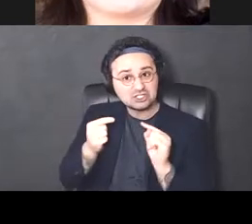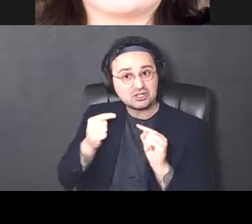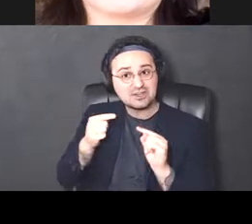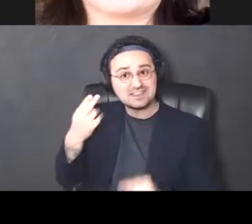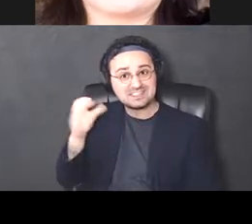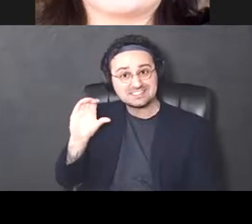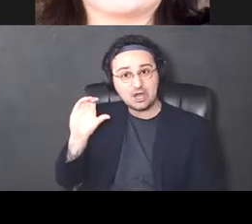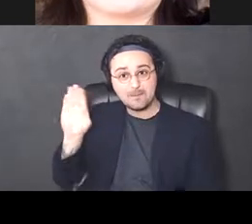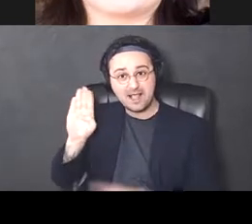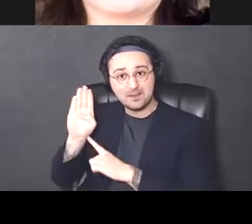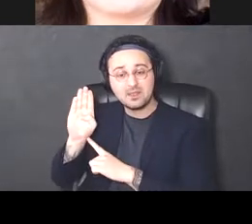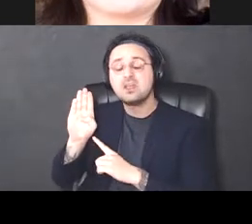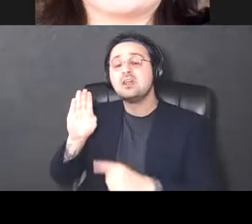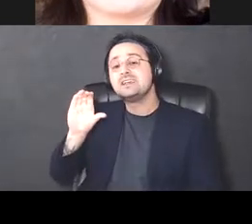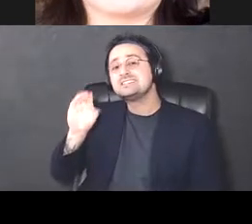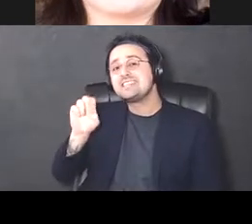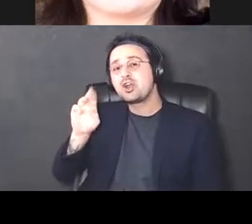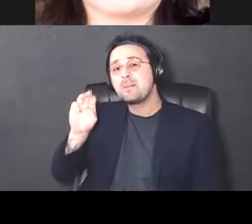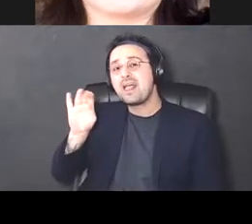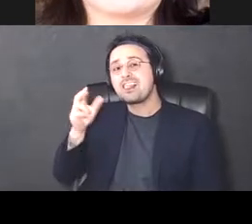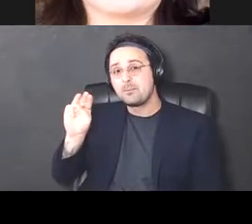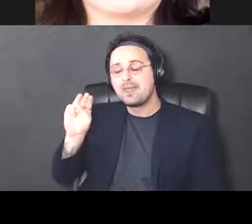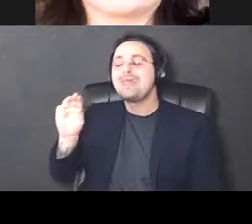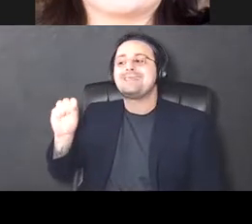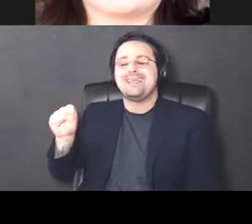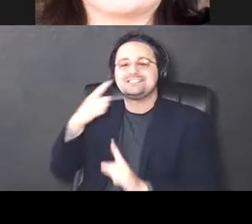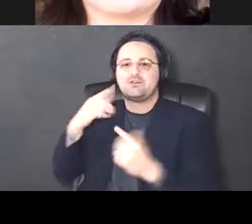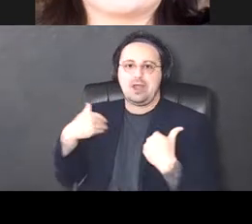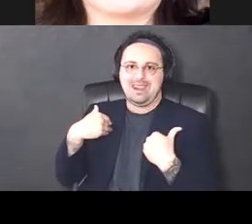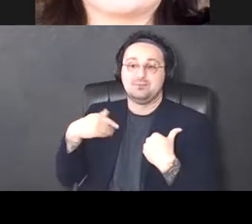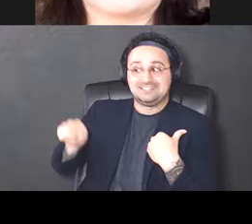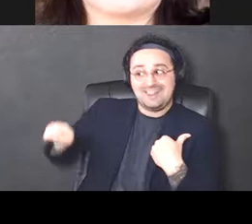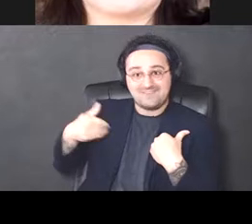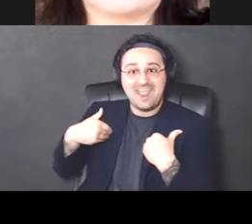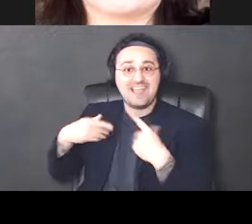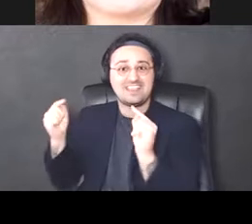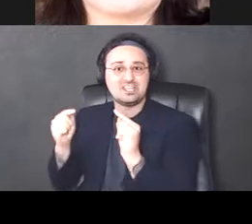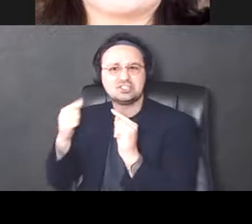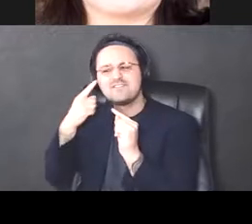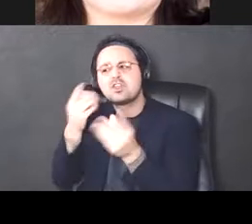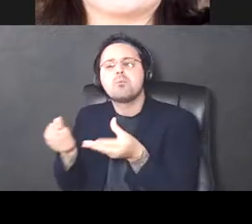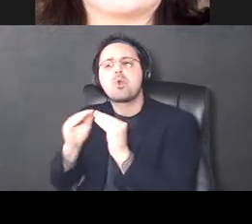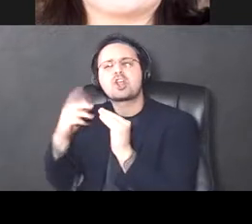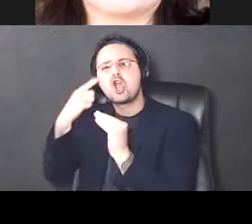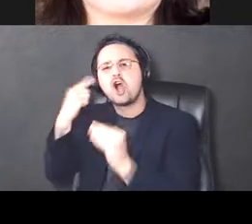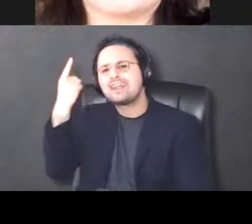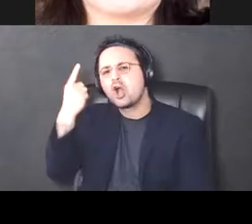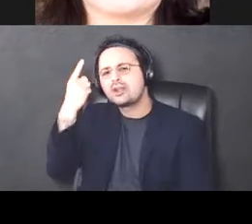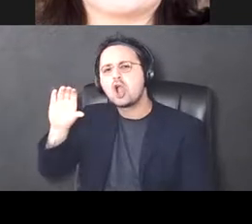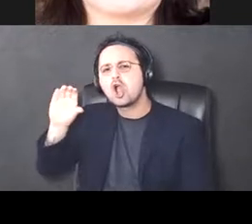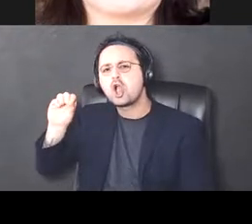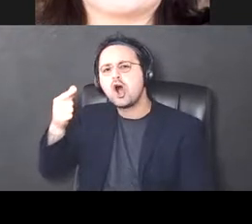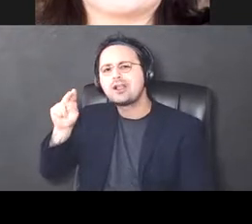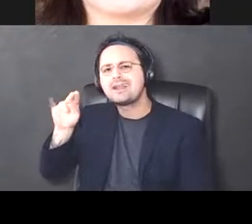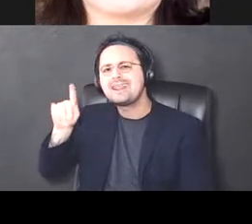And the answer is yes, for animals that have had this injury in this more cognitive areas of the cerebellum. And so